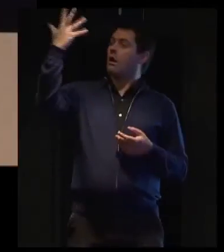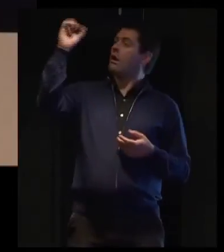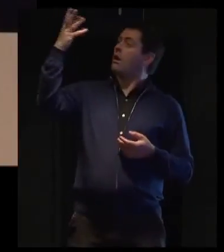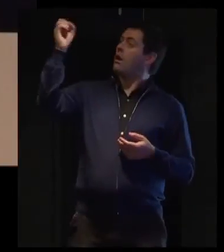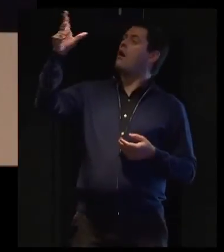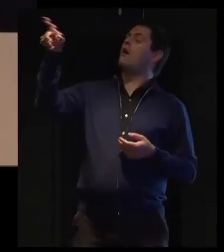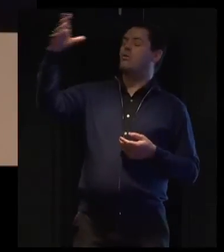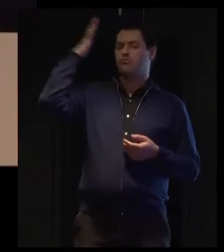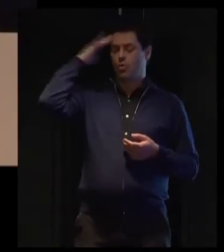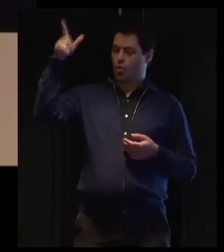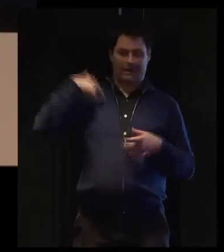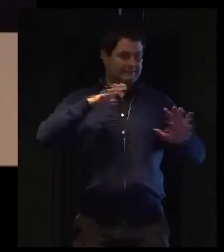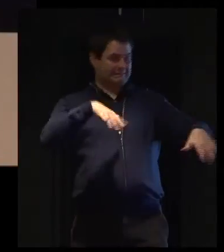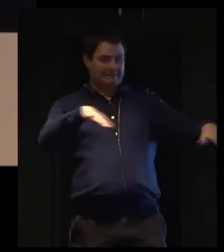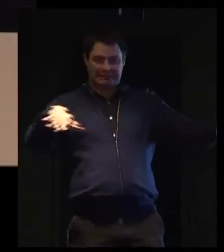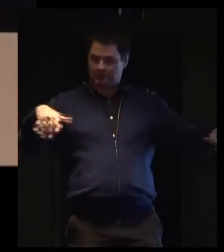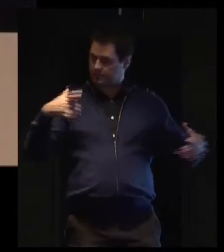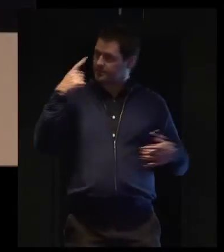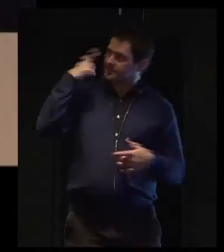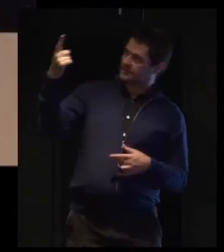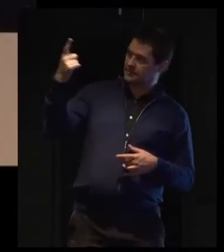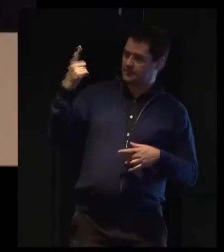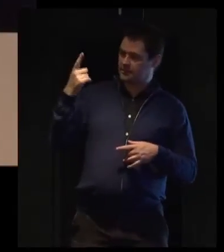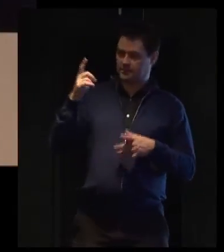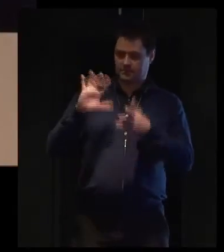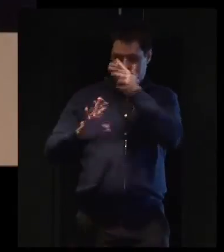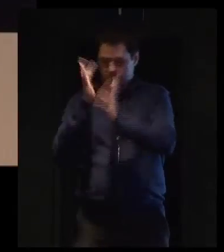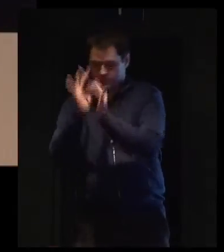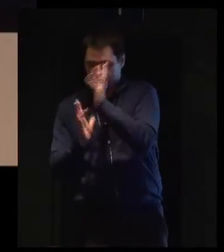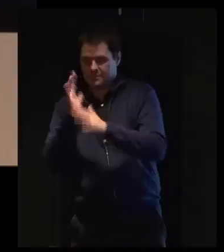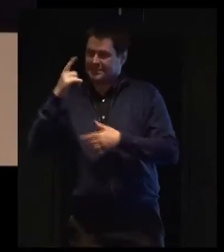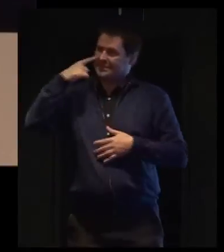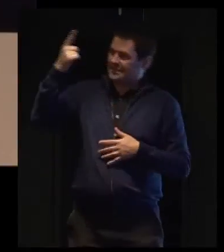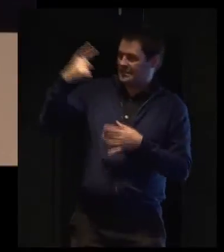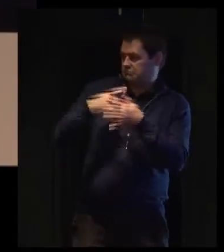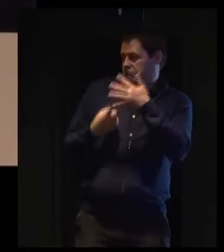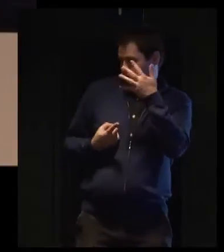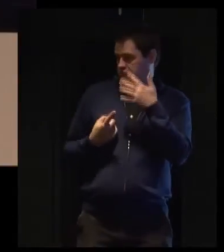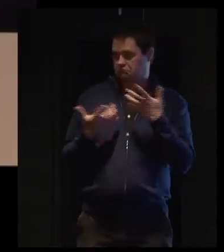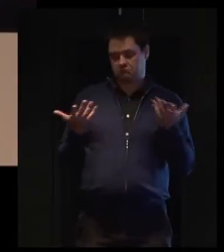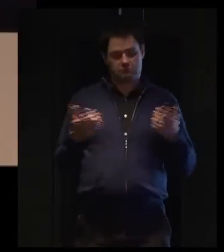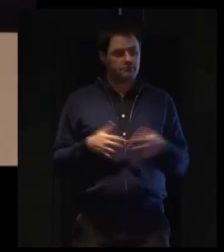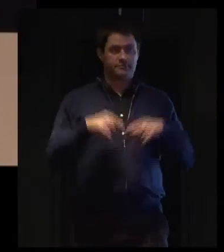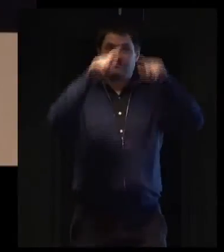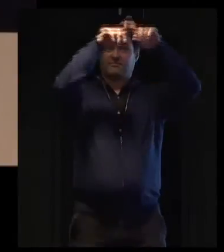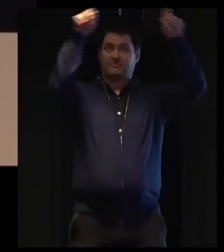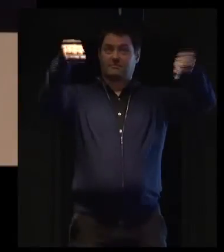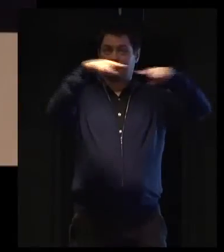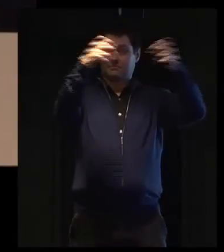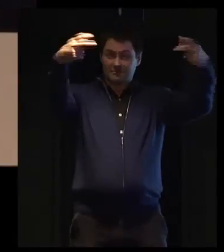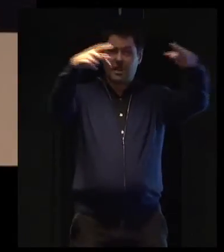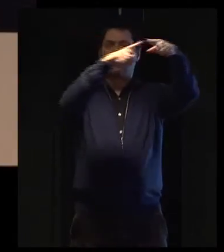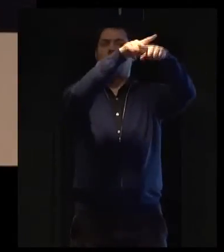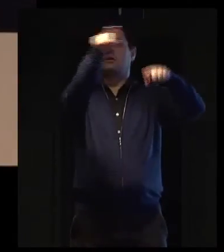visual warning systems onto the TV screens and that sort of thing as well.